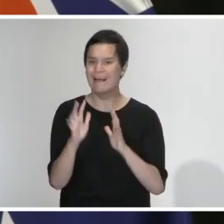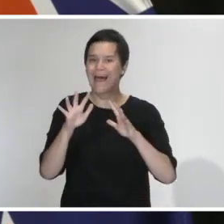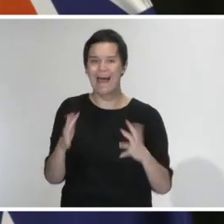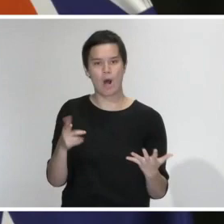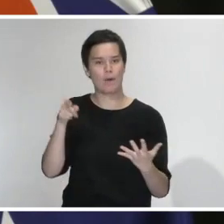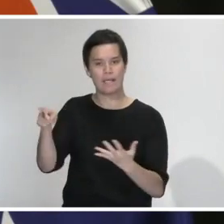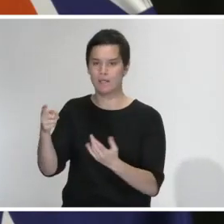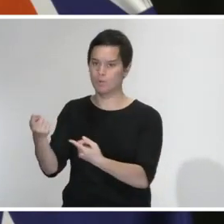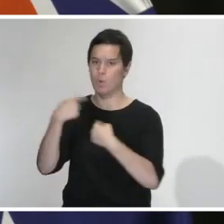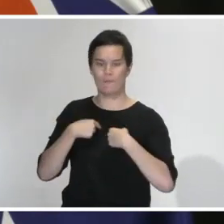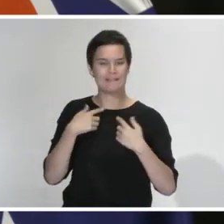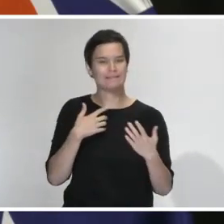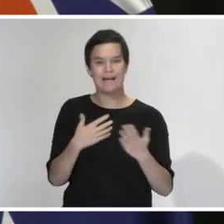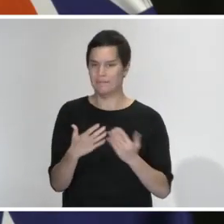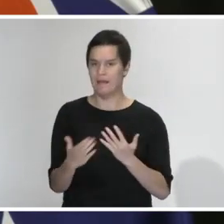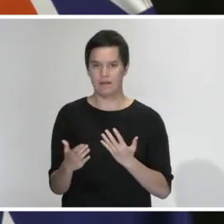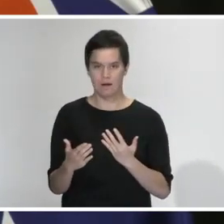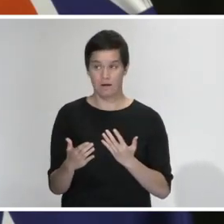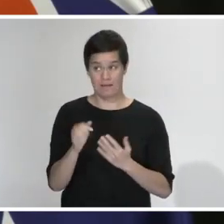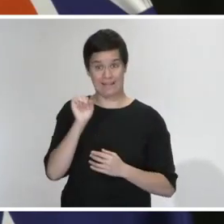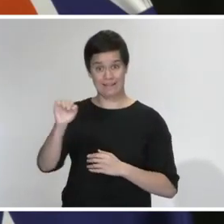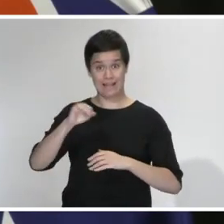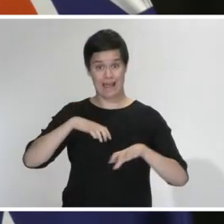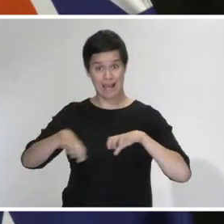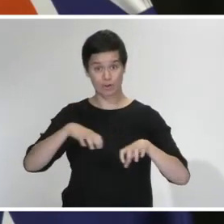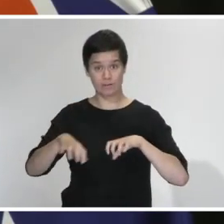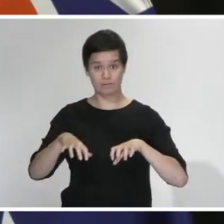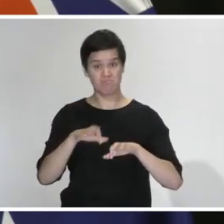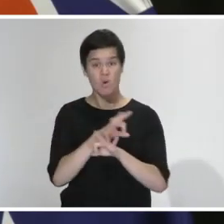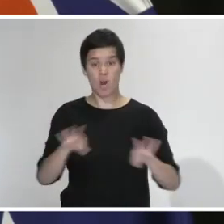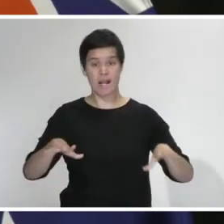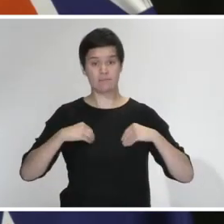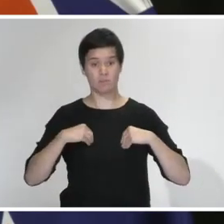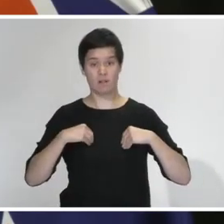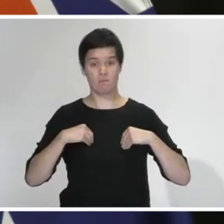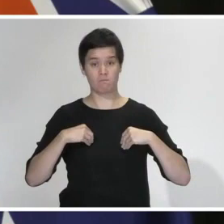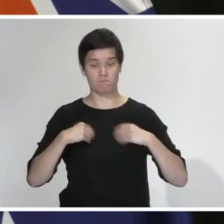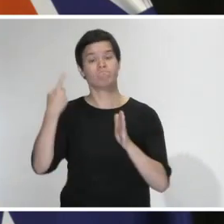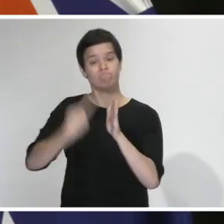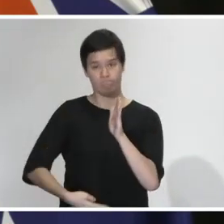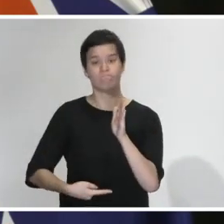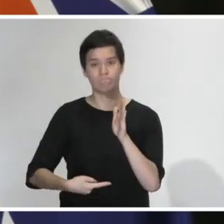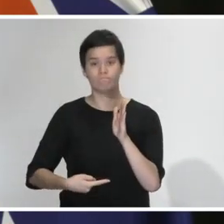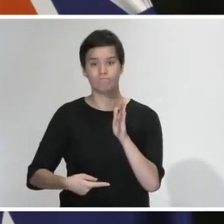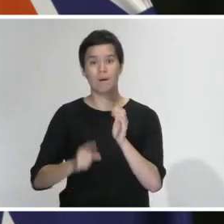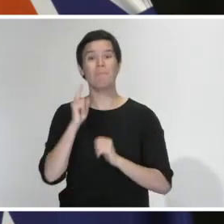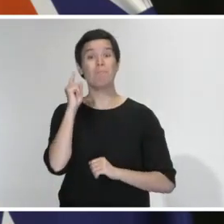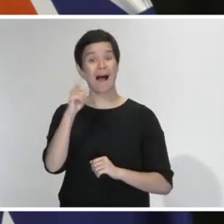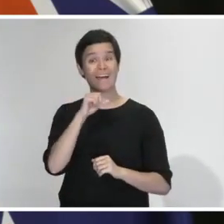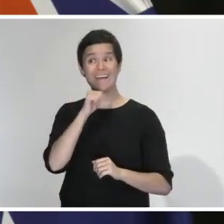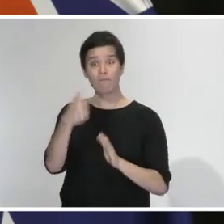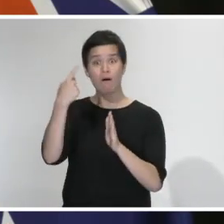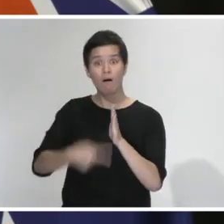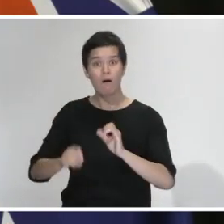regardless, there is no excuse. It was wrong. He needs to pay the price. But the price cannot be paid through our response